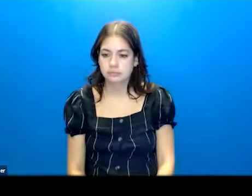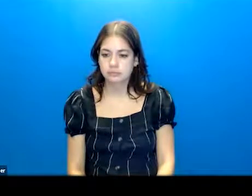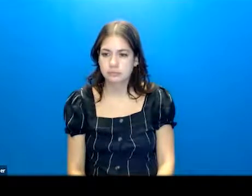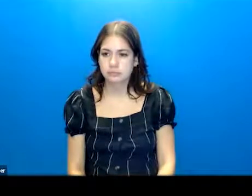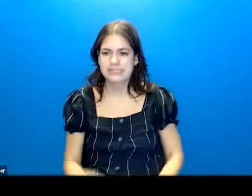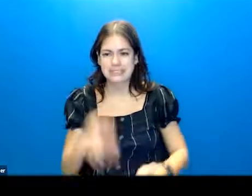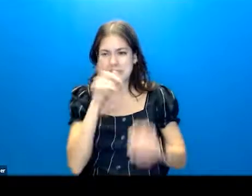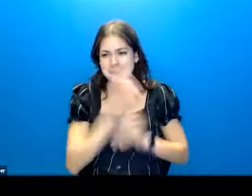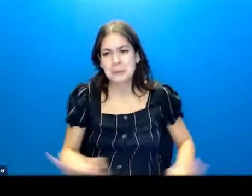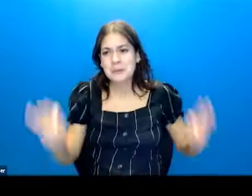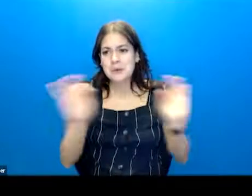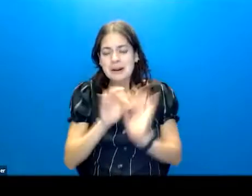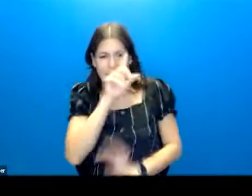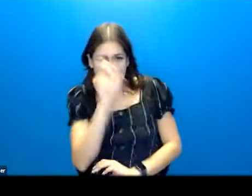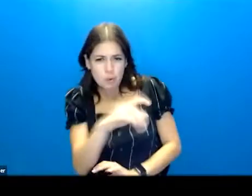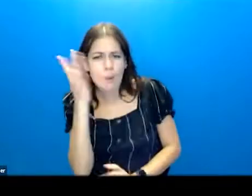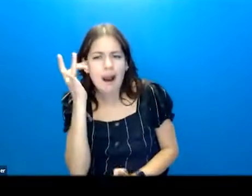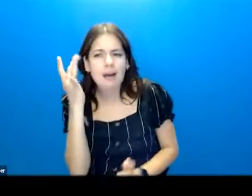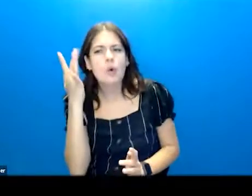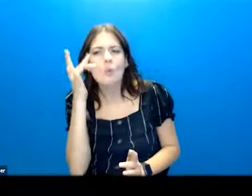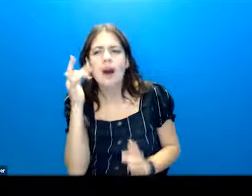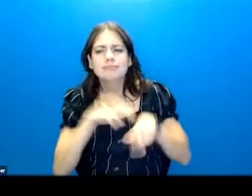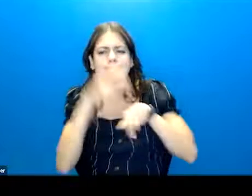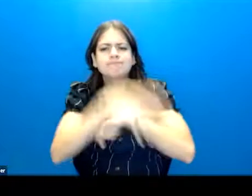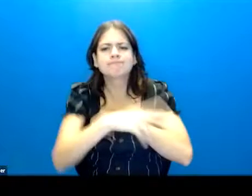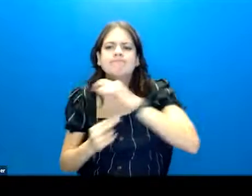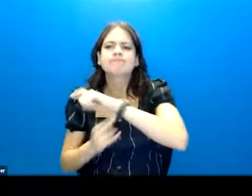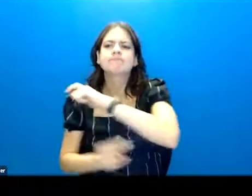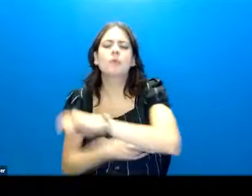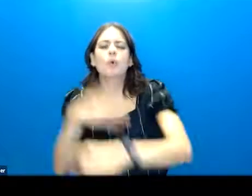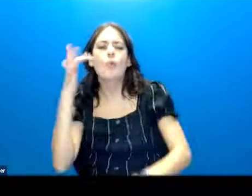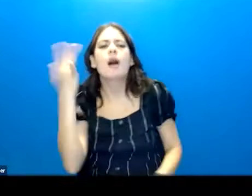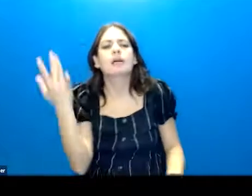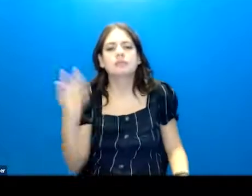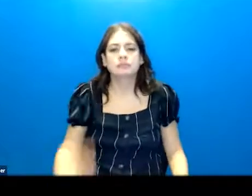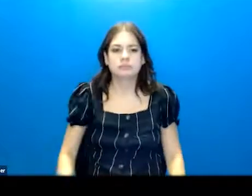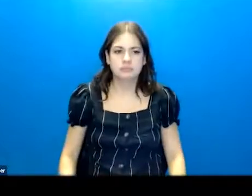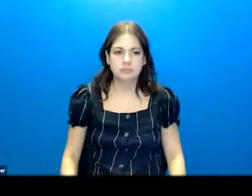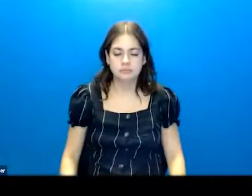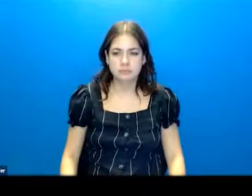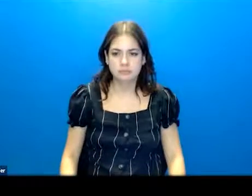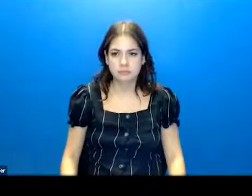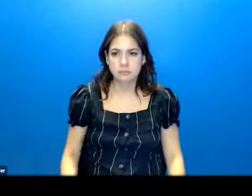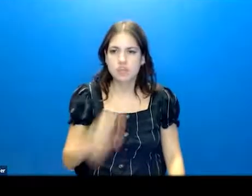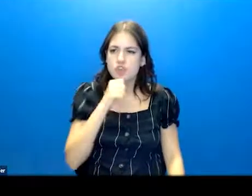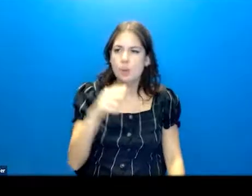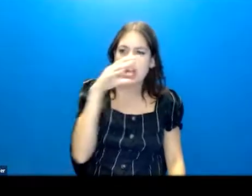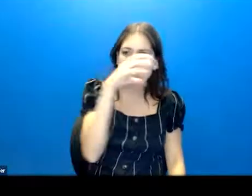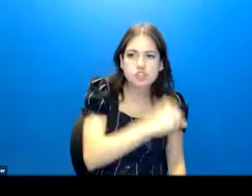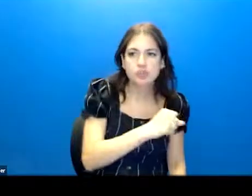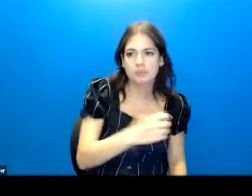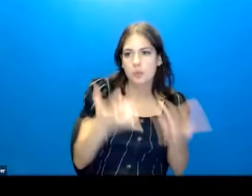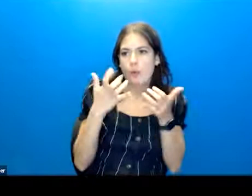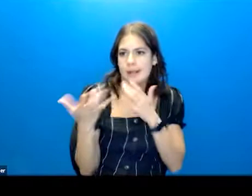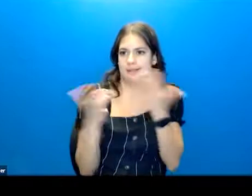Really important to ask the whys. Why did you jump off the bridge versus, you know, assuming that it was to die?